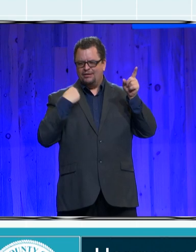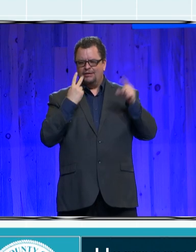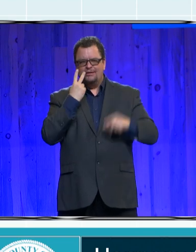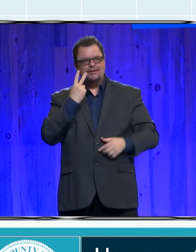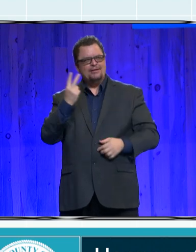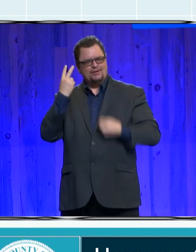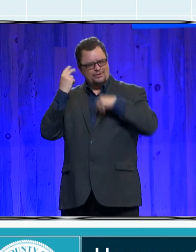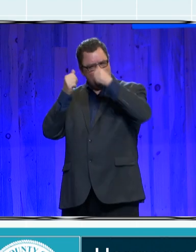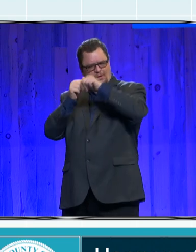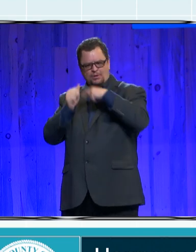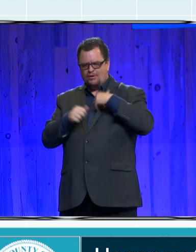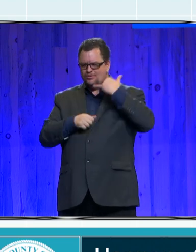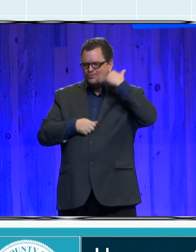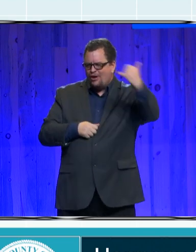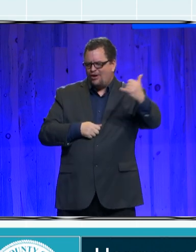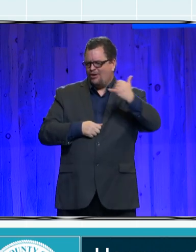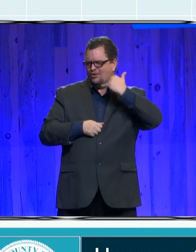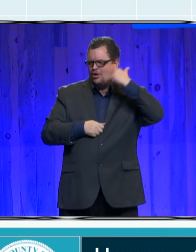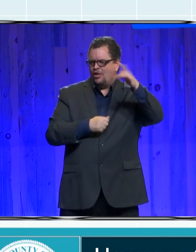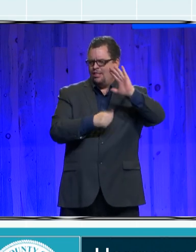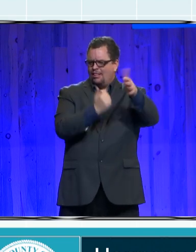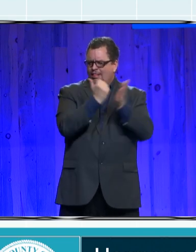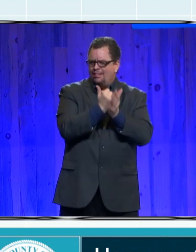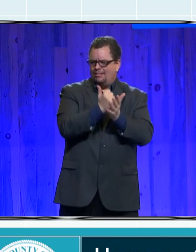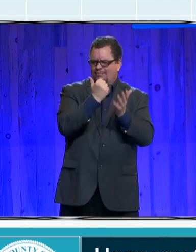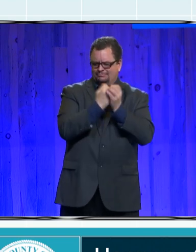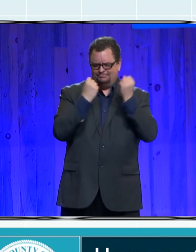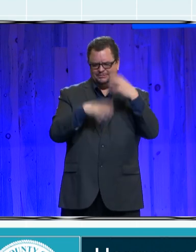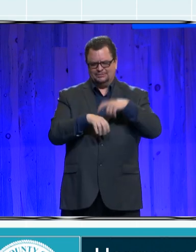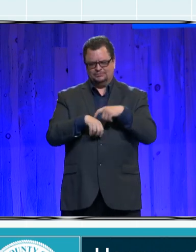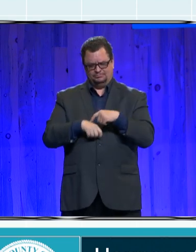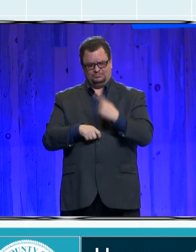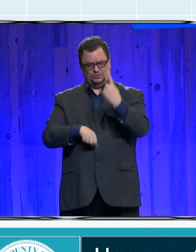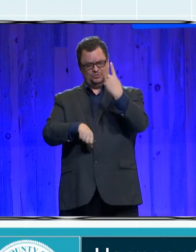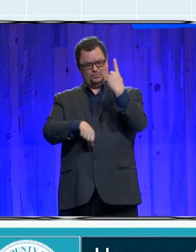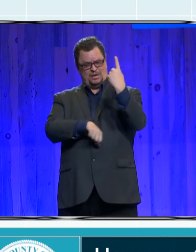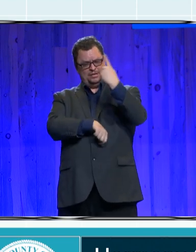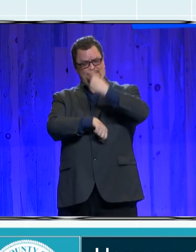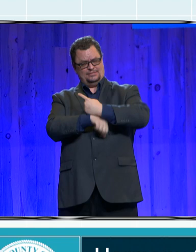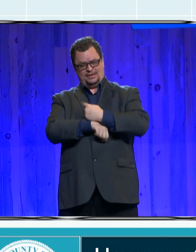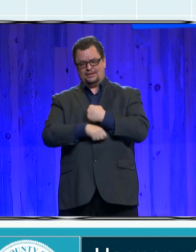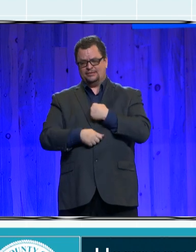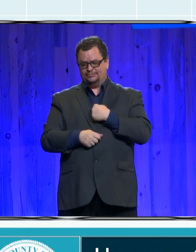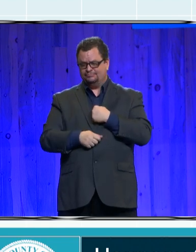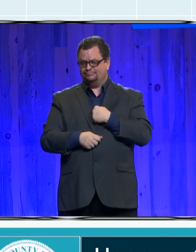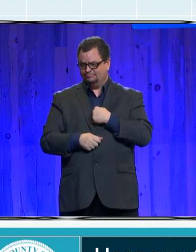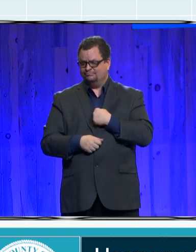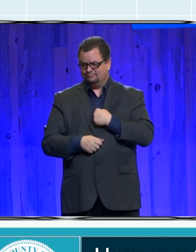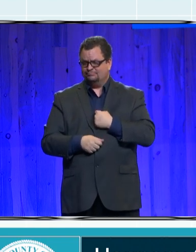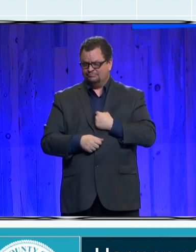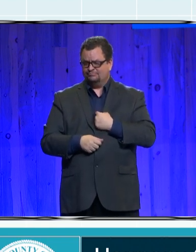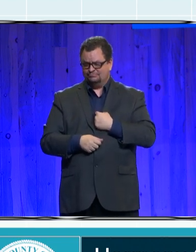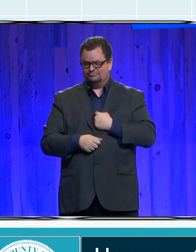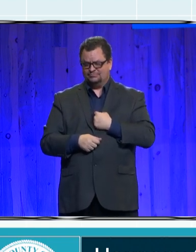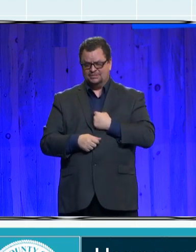One day, I specifically called and said, hey, I'm separating from active duty and leaving Montana. Do you guys need any help down there? She said, yes,